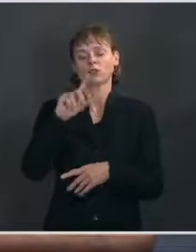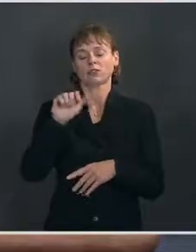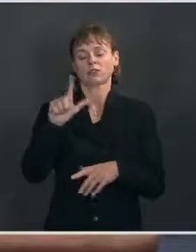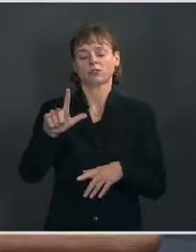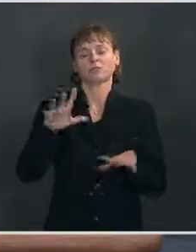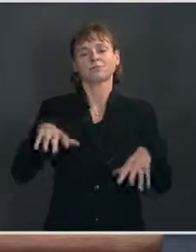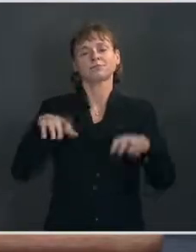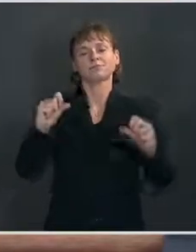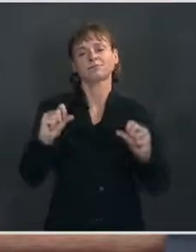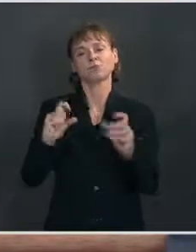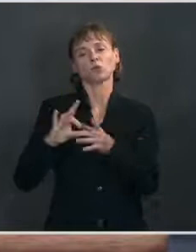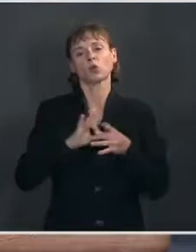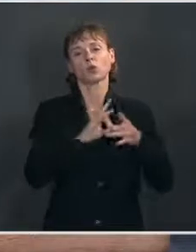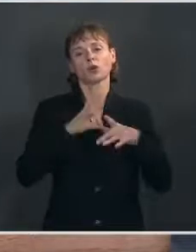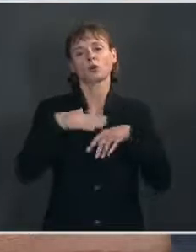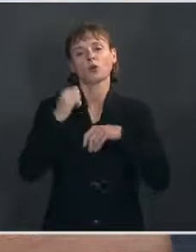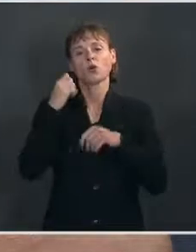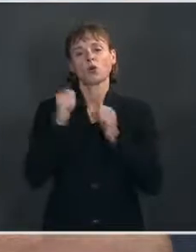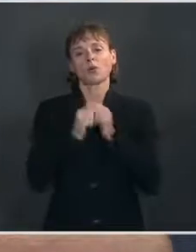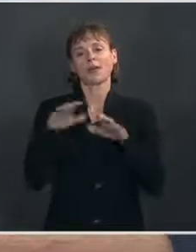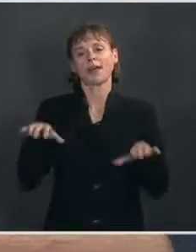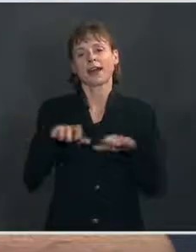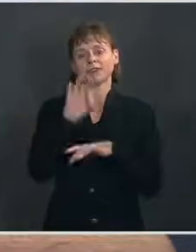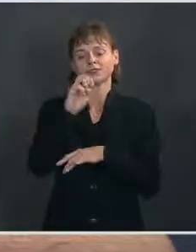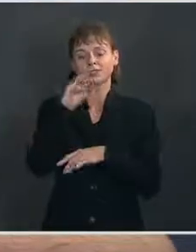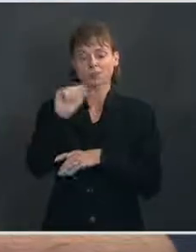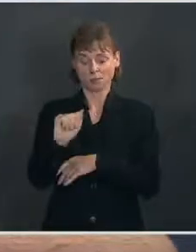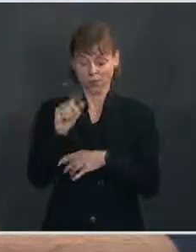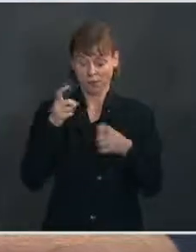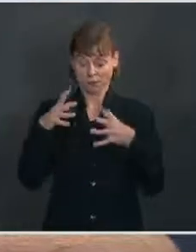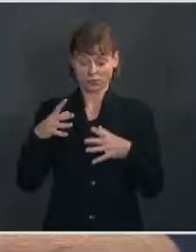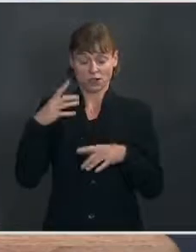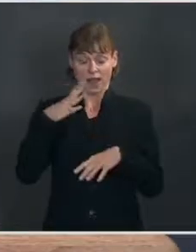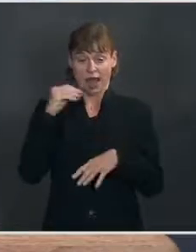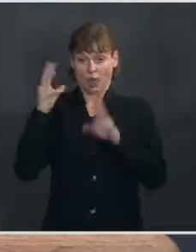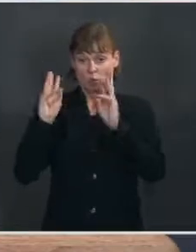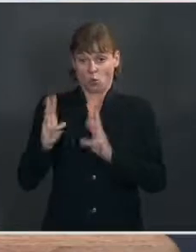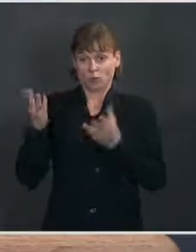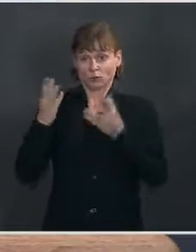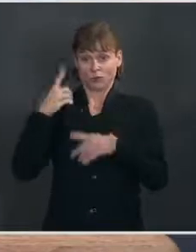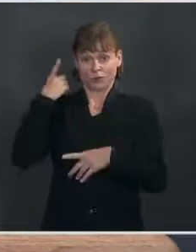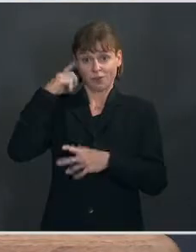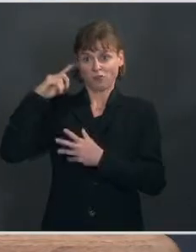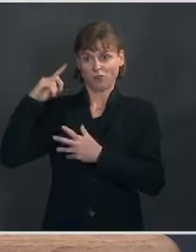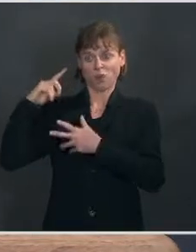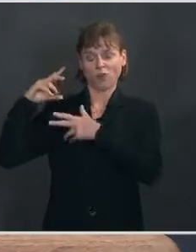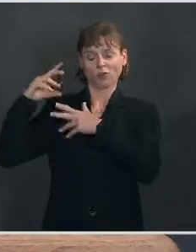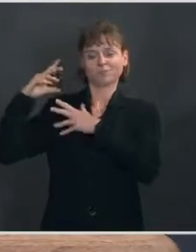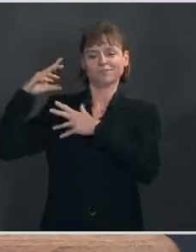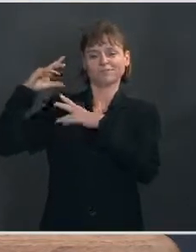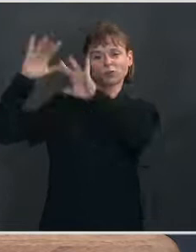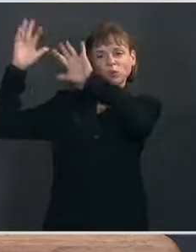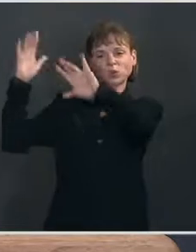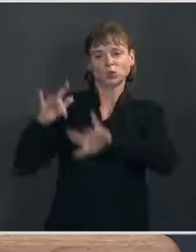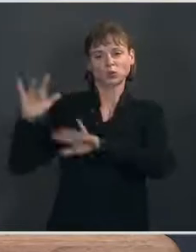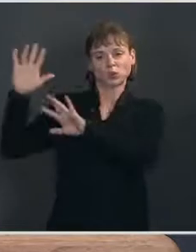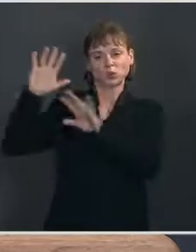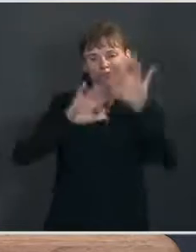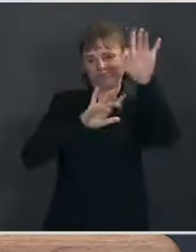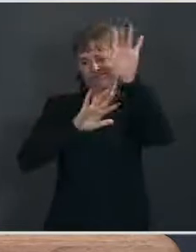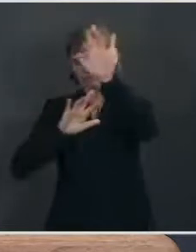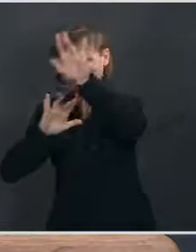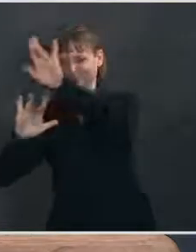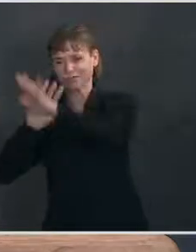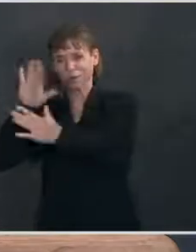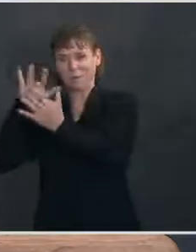FEMA Administrator and the Director of the National Weather Service on the storm system moving toward the Mid-Atlantic region. It's not just moving toward, I